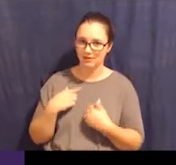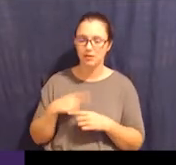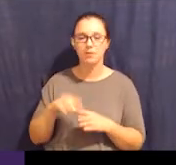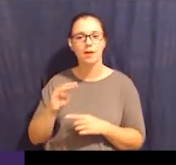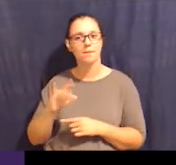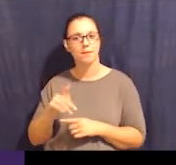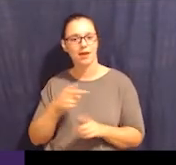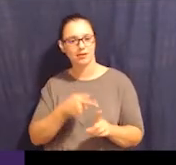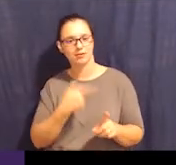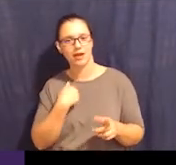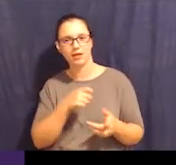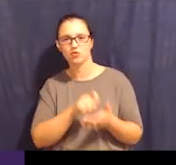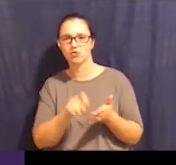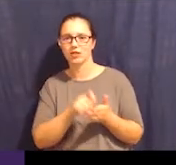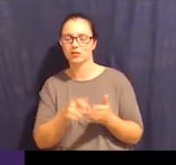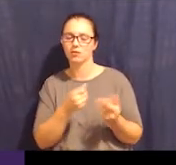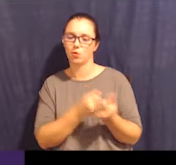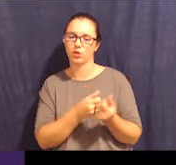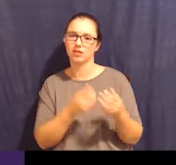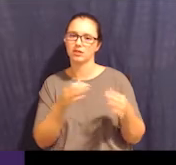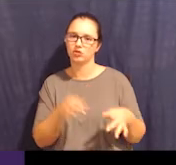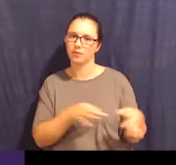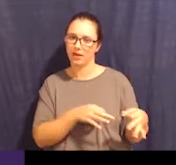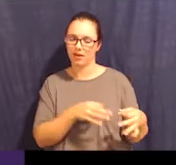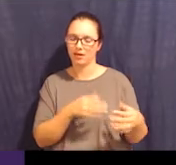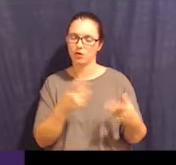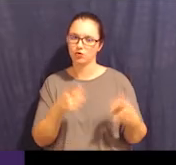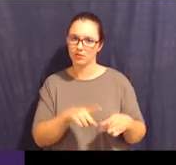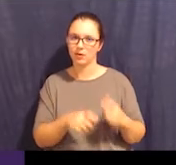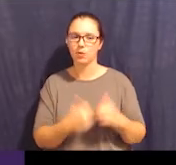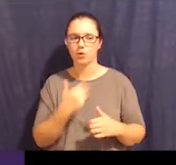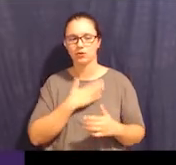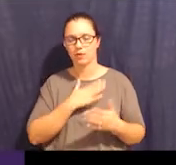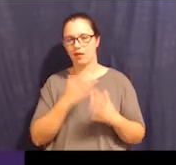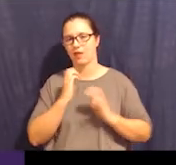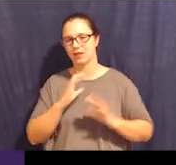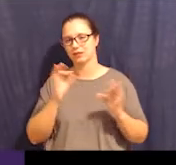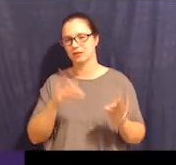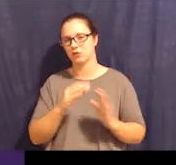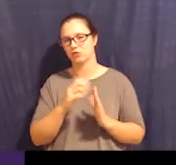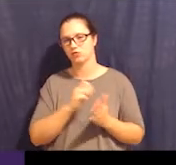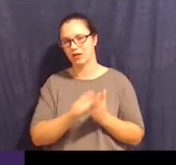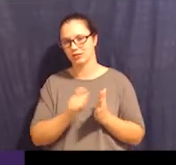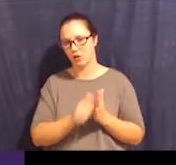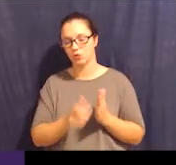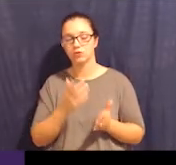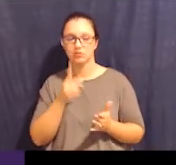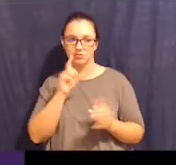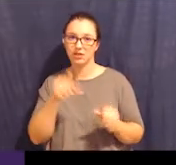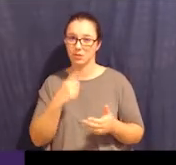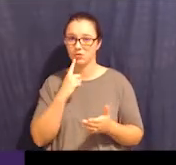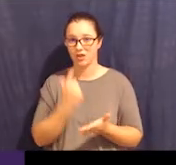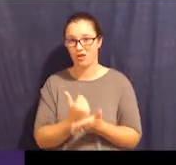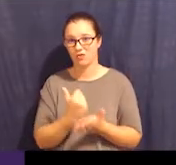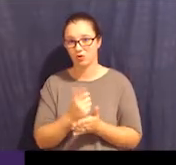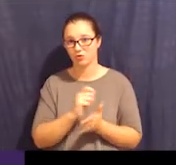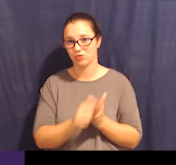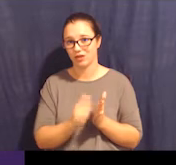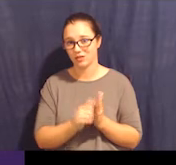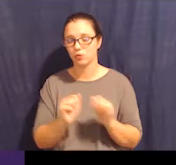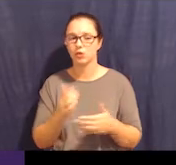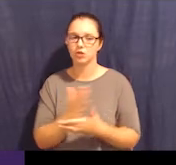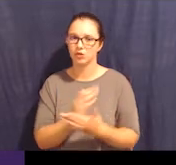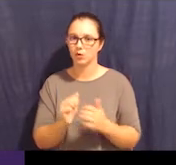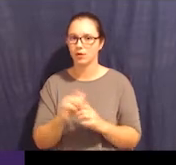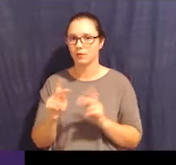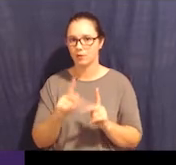choose to write it down. It can be really helpful to write it down because you can share it with people that you trust, maybe your doctor, who you've